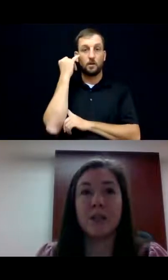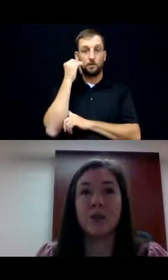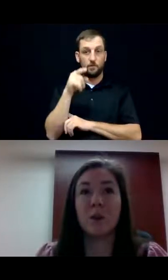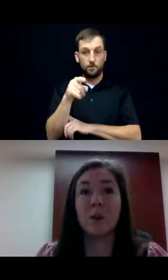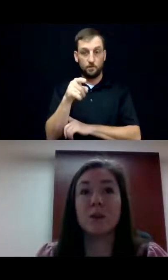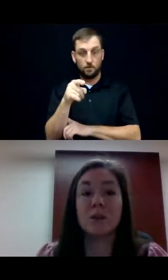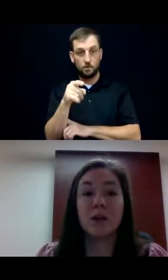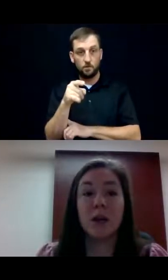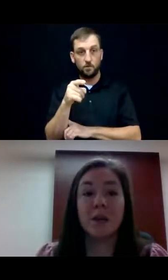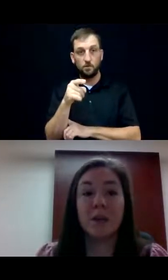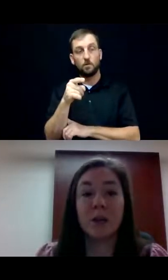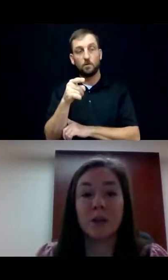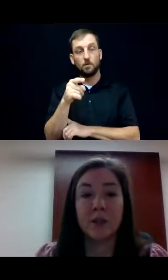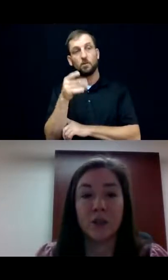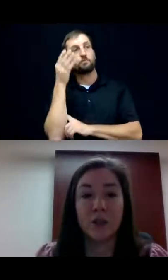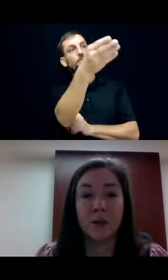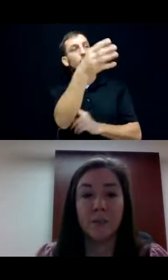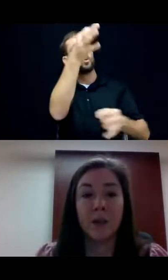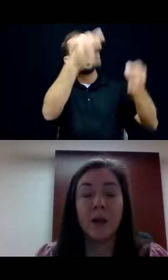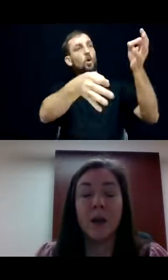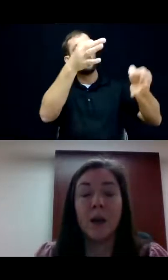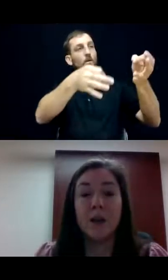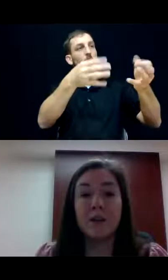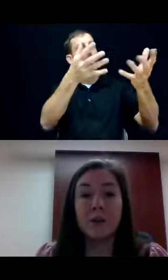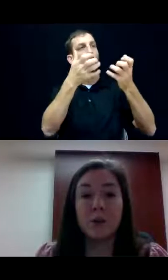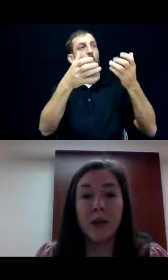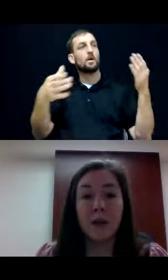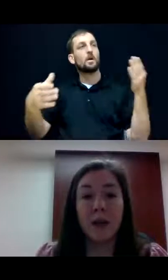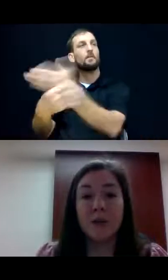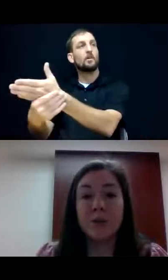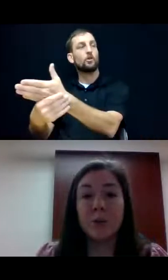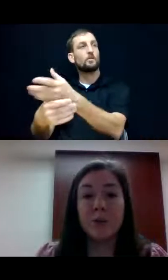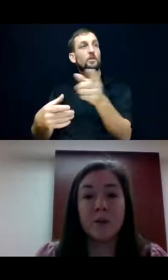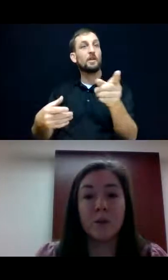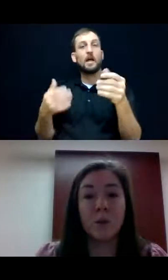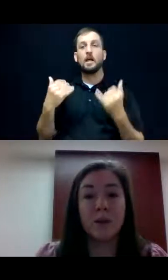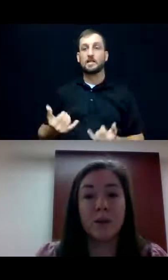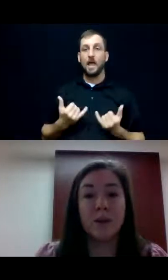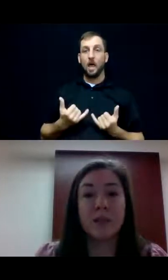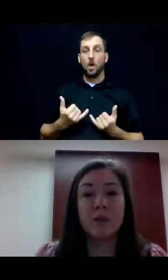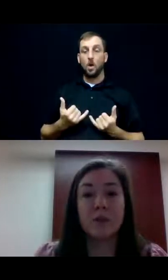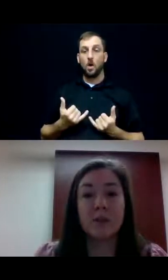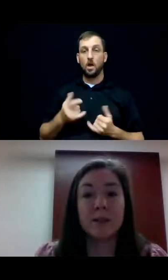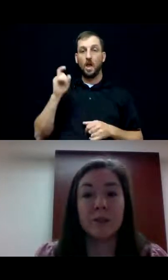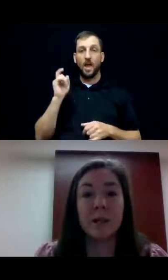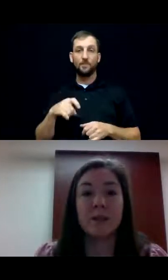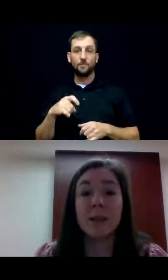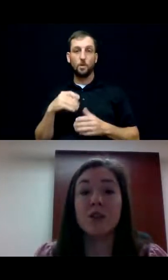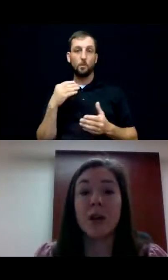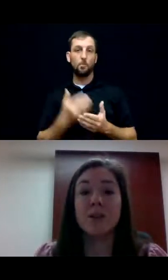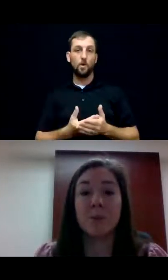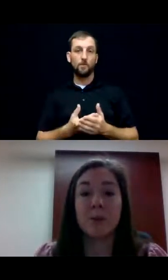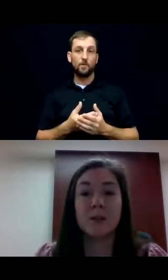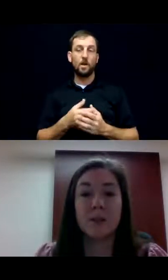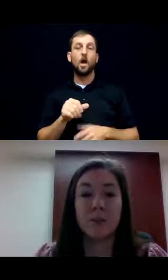petition the courts, uh, for an interdiction, individuals are now going to have to prove to the courts that a less restrictive means,